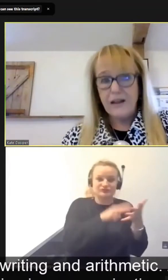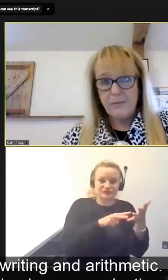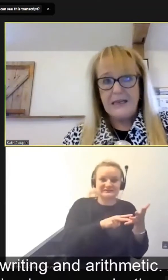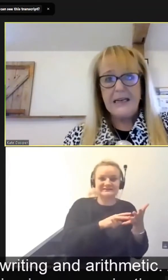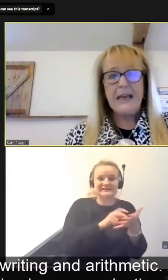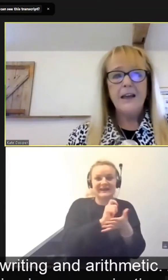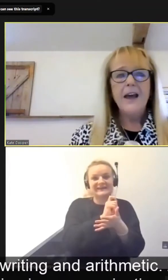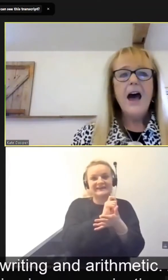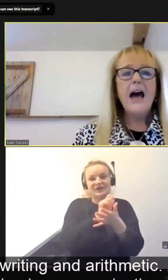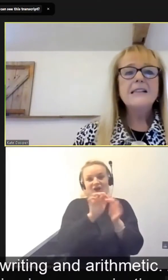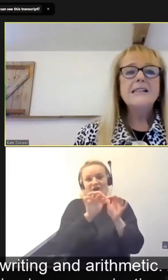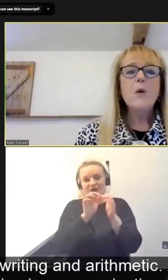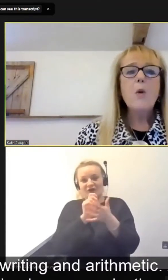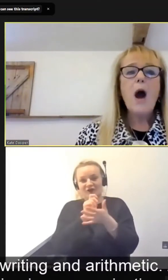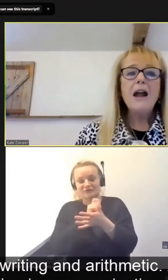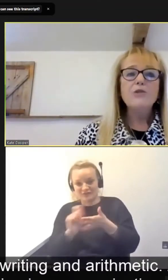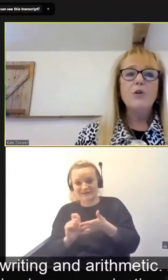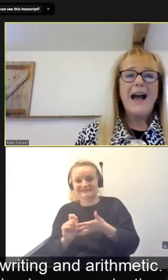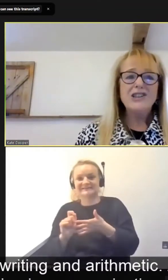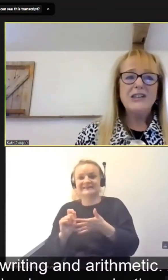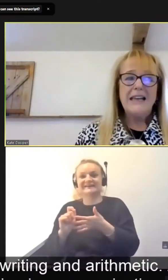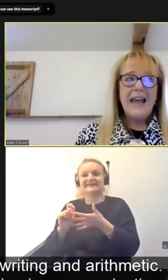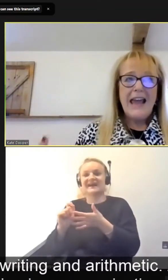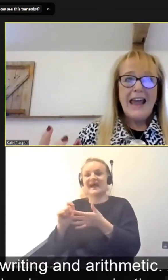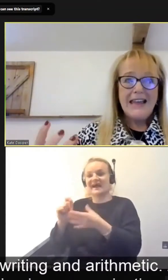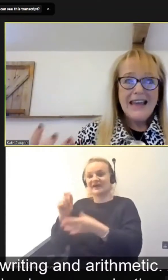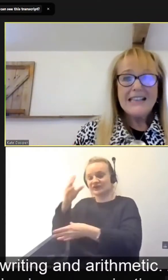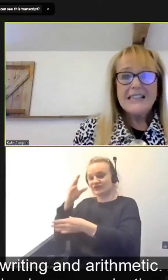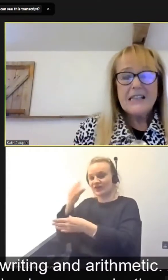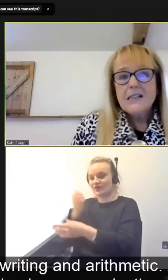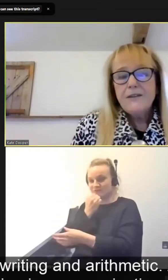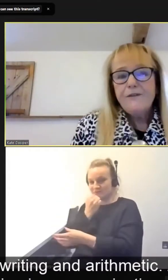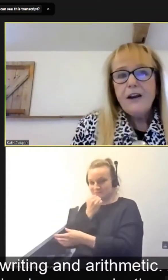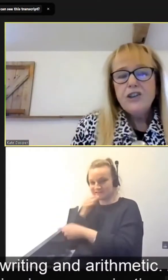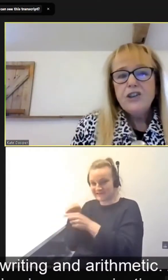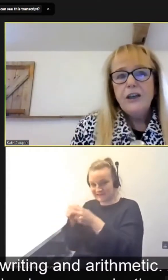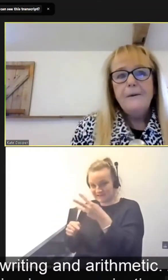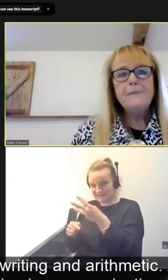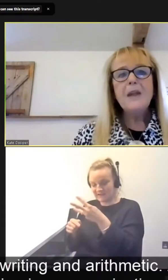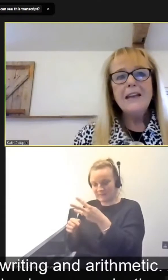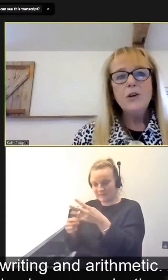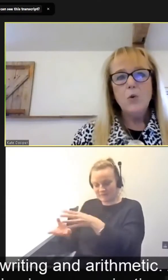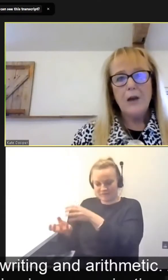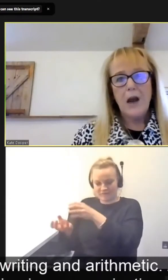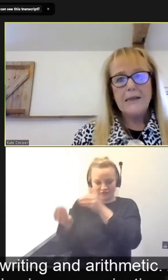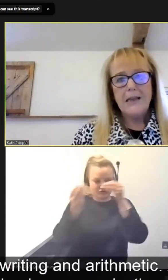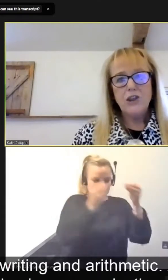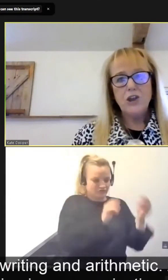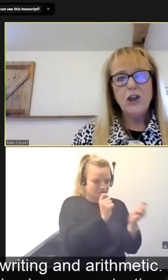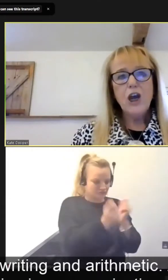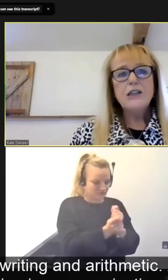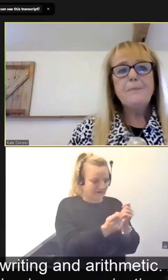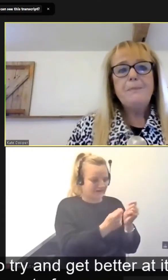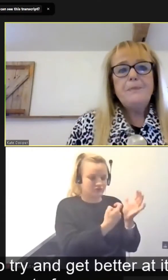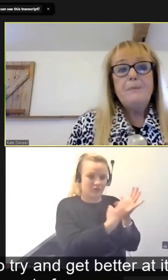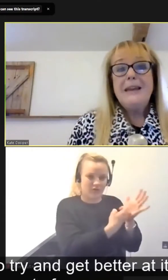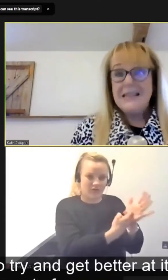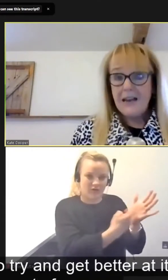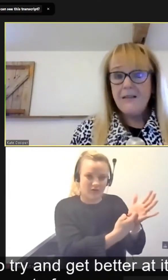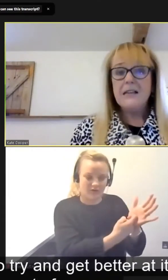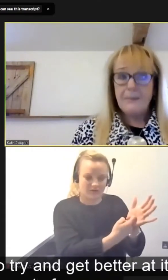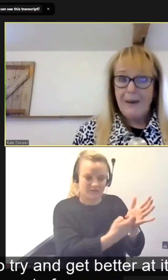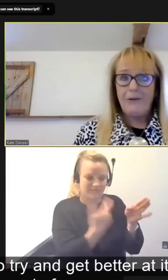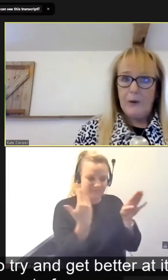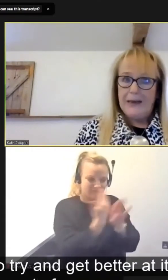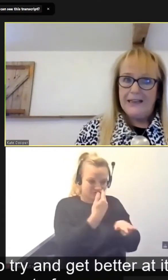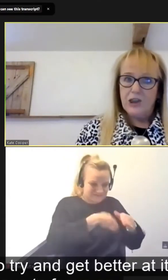and arithmetic. And so I thought, actually, yes, to function in an organization, to be